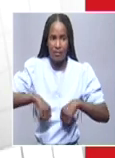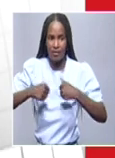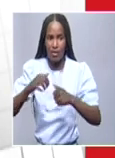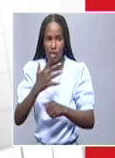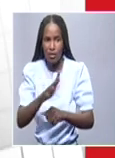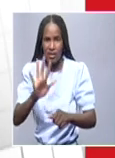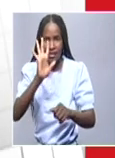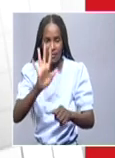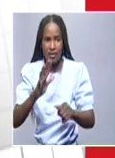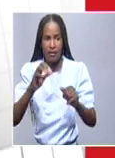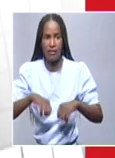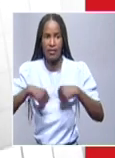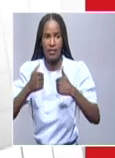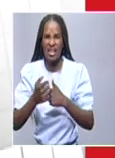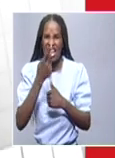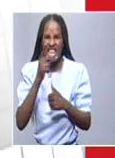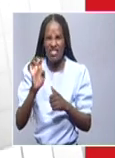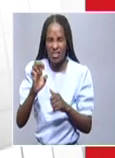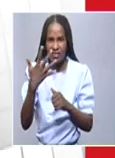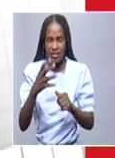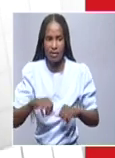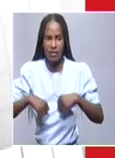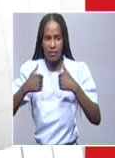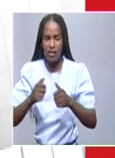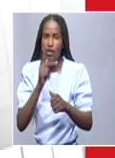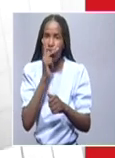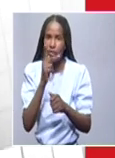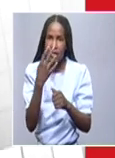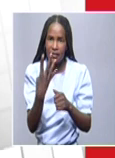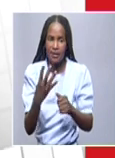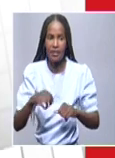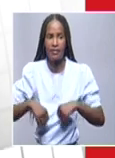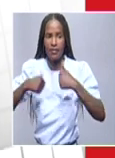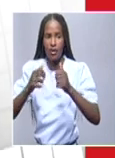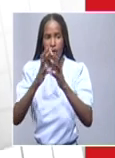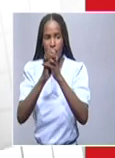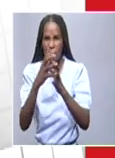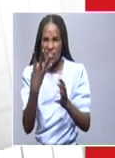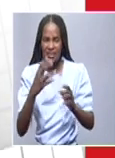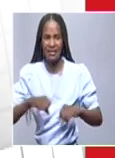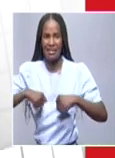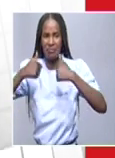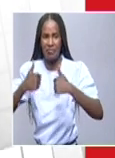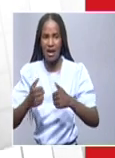Shana, 5. Kavango East, 5. Kunene, 4. Comas, 4.